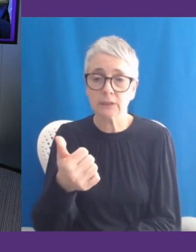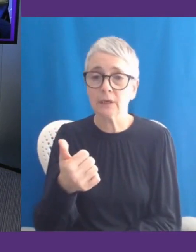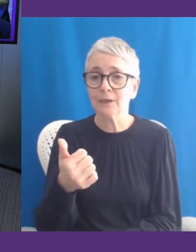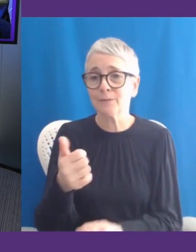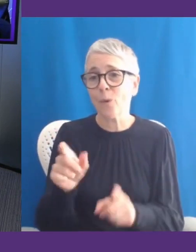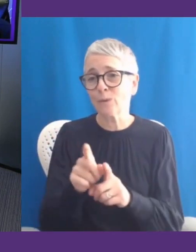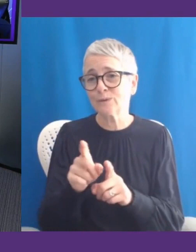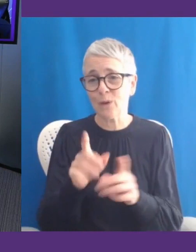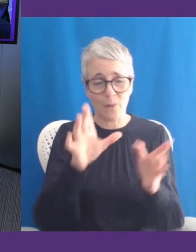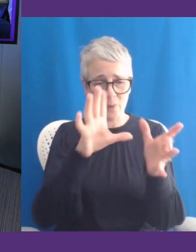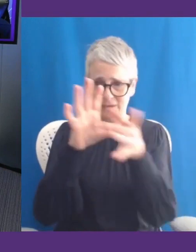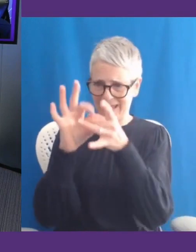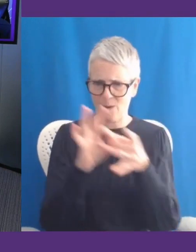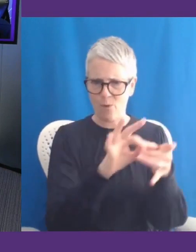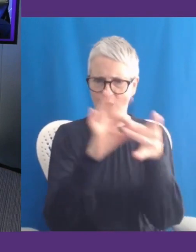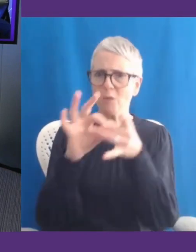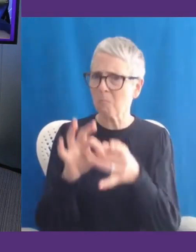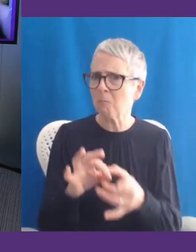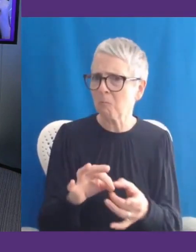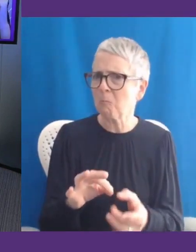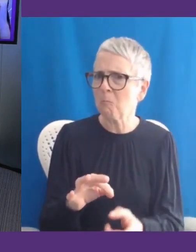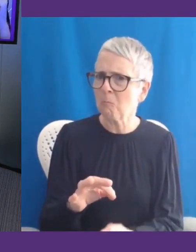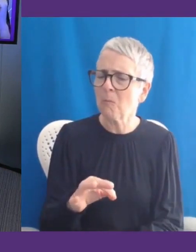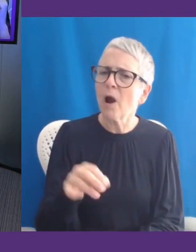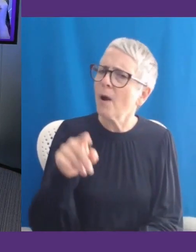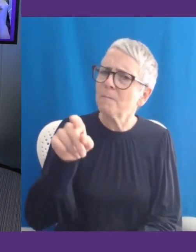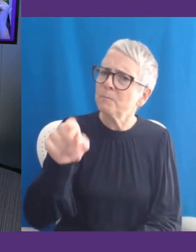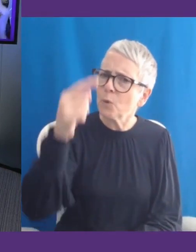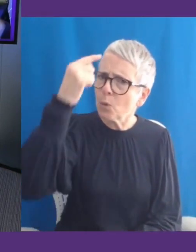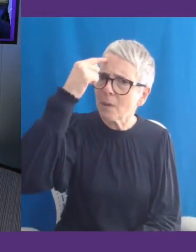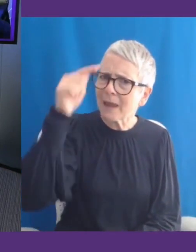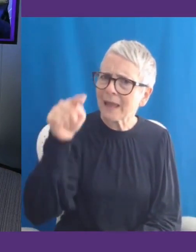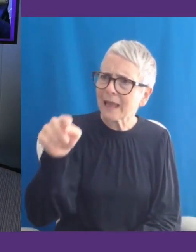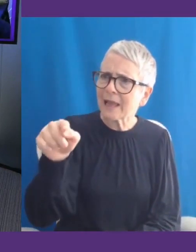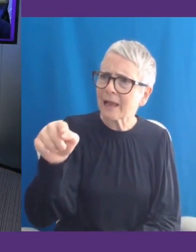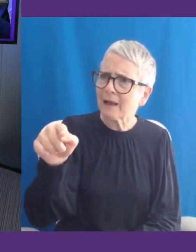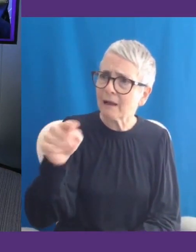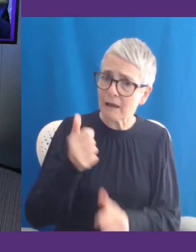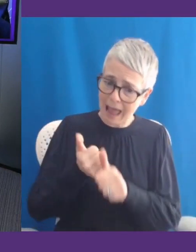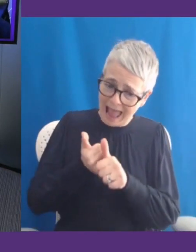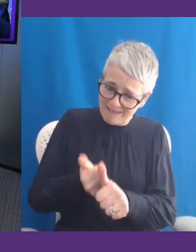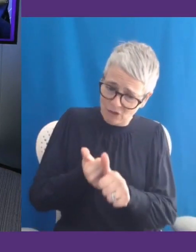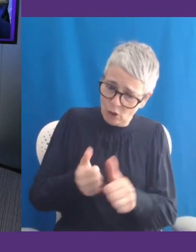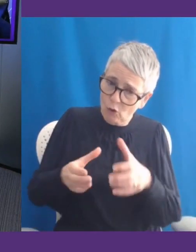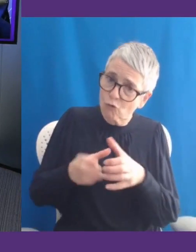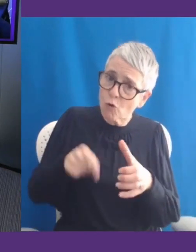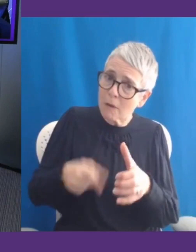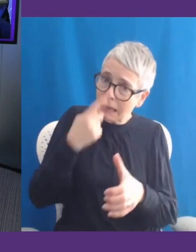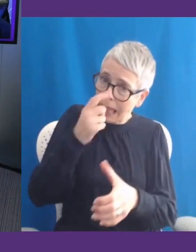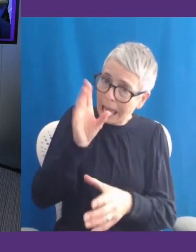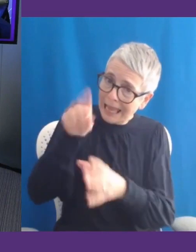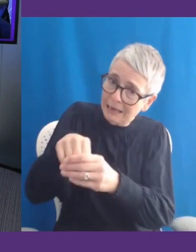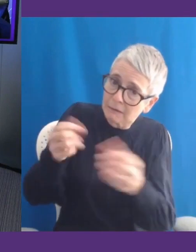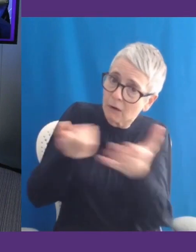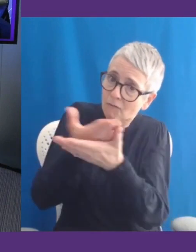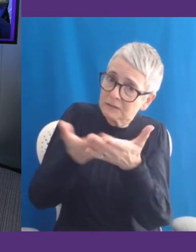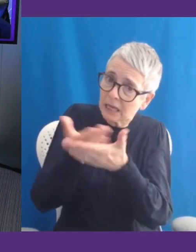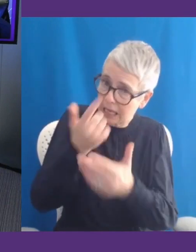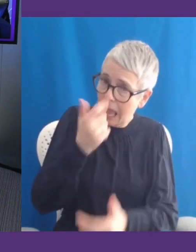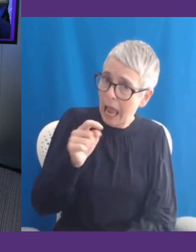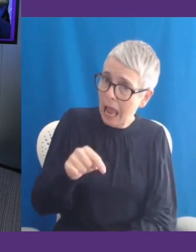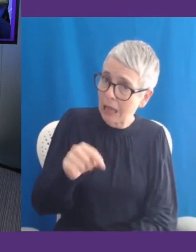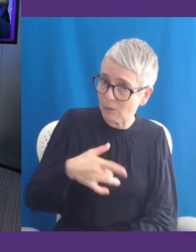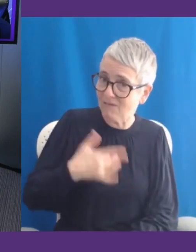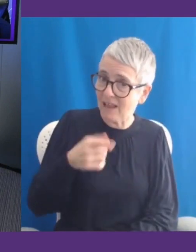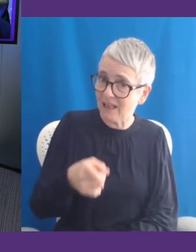connected up. Do you see the advocacy groups coming forward and joining in this conversation? Is that part of what we need to do is to promote